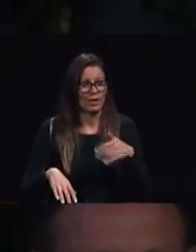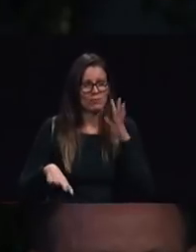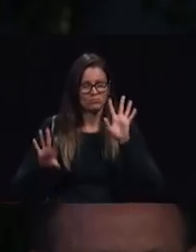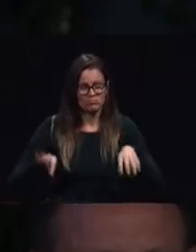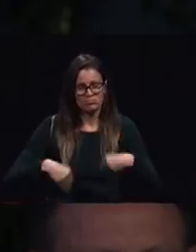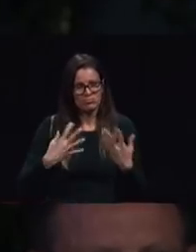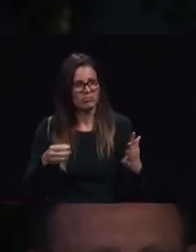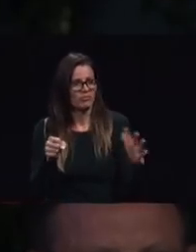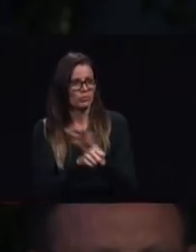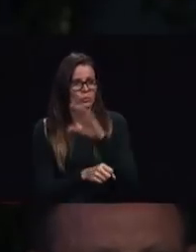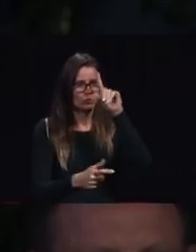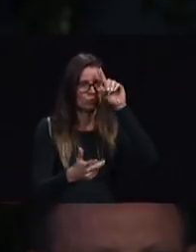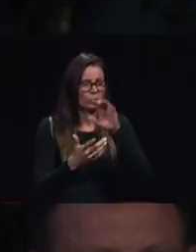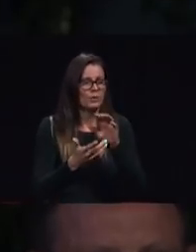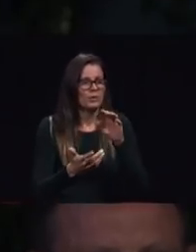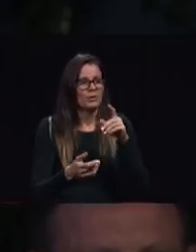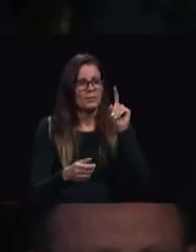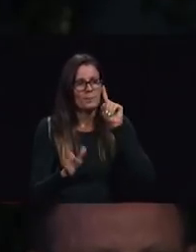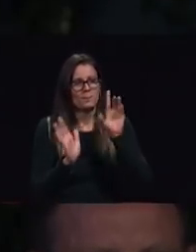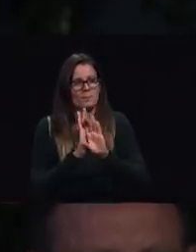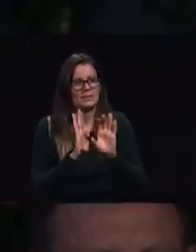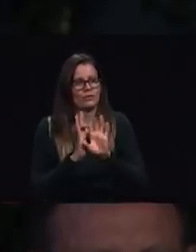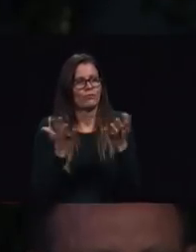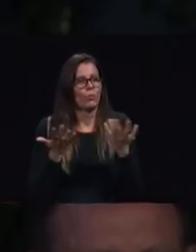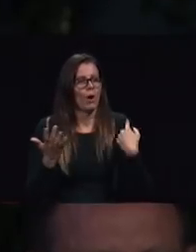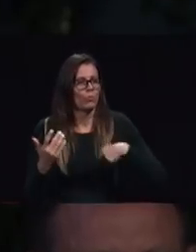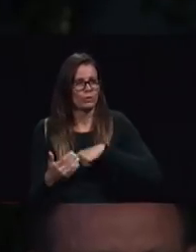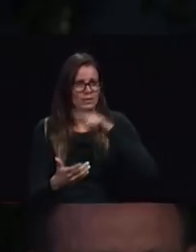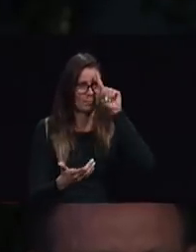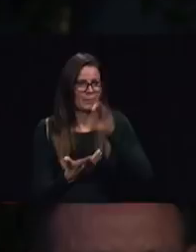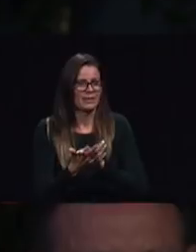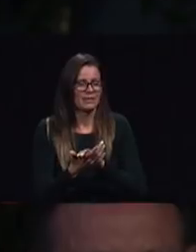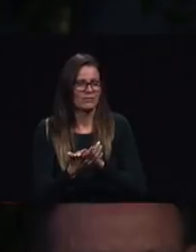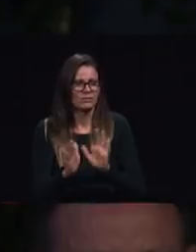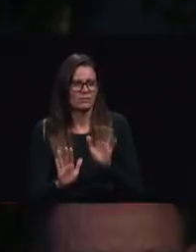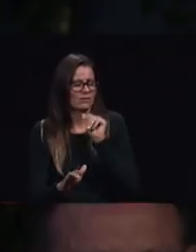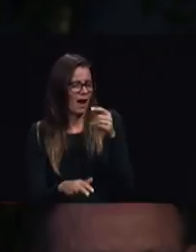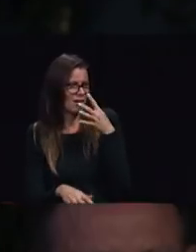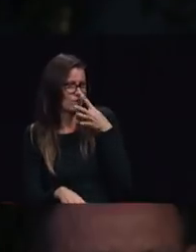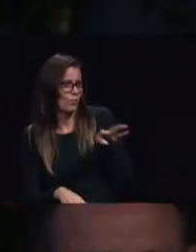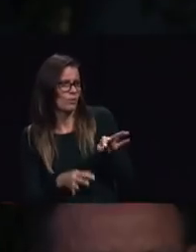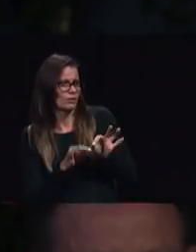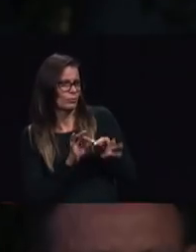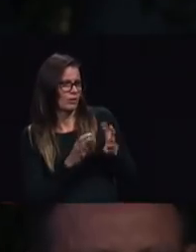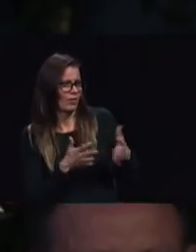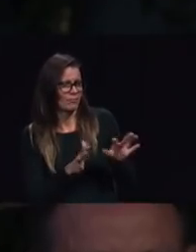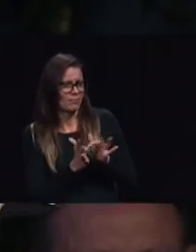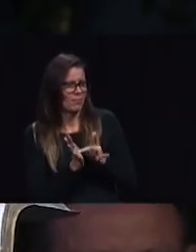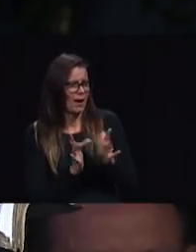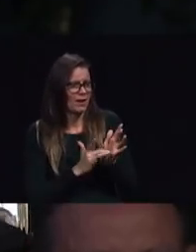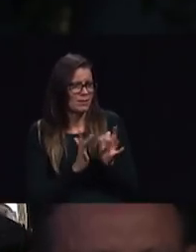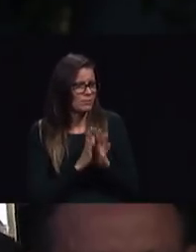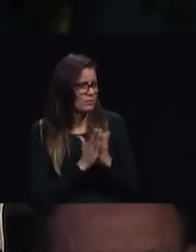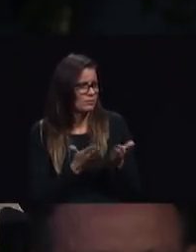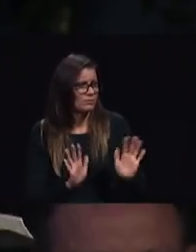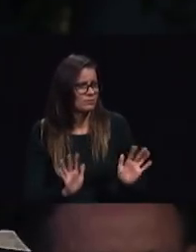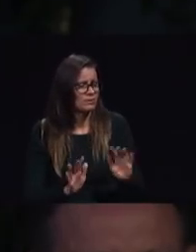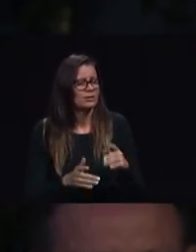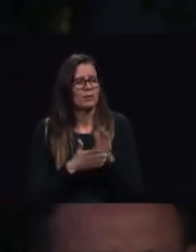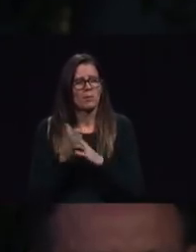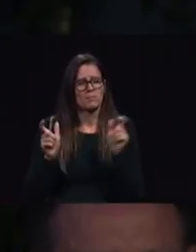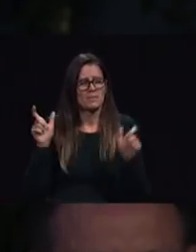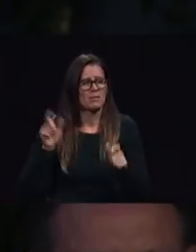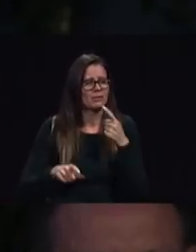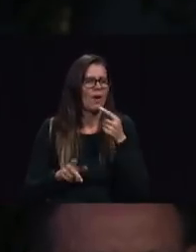aberrations of hermeneutical approaches being promoted by some do not fall for the false approach